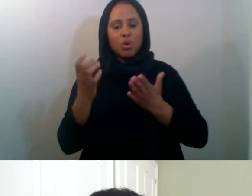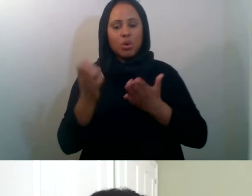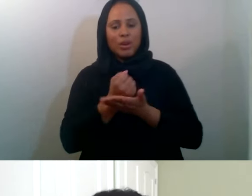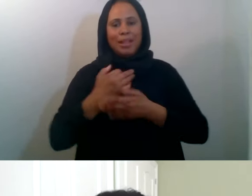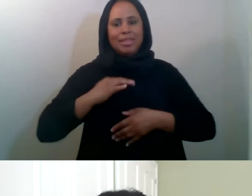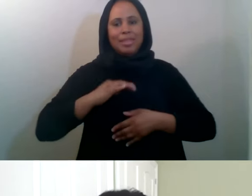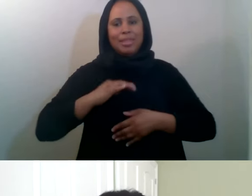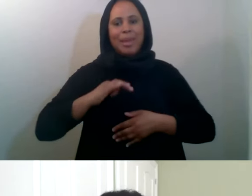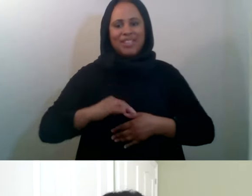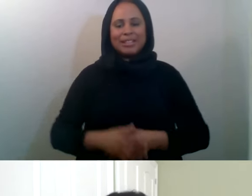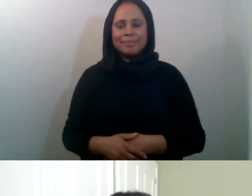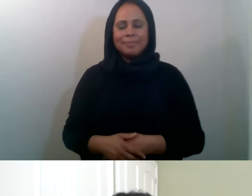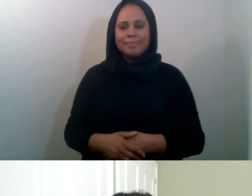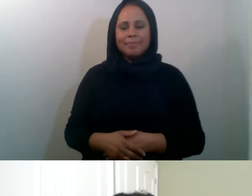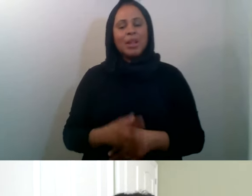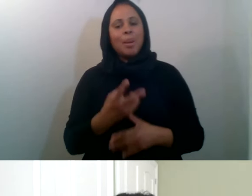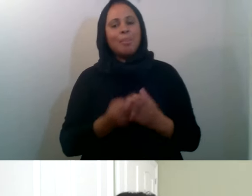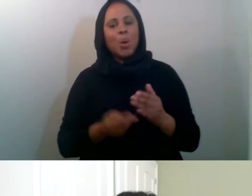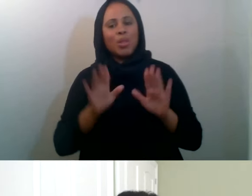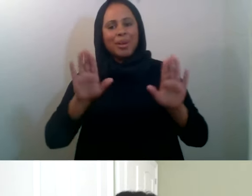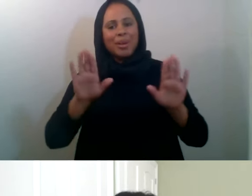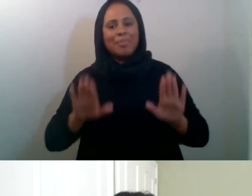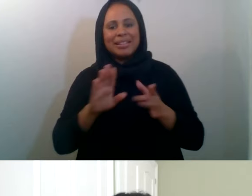Alhamdulillah. Those are both amazing stories. Wow.